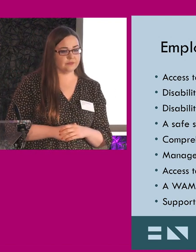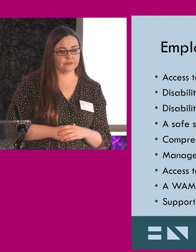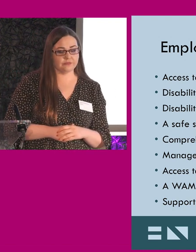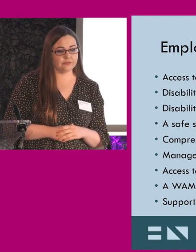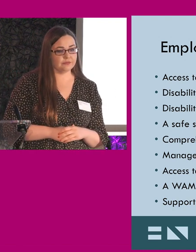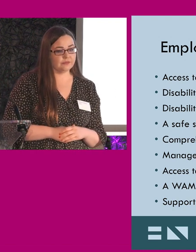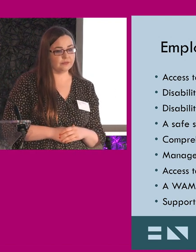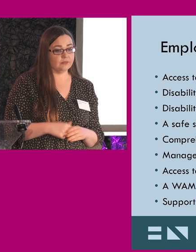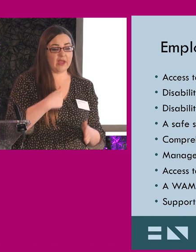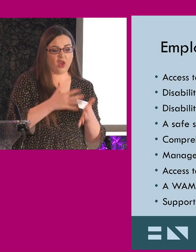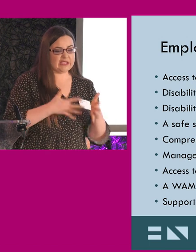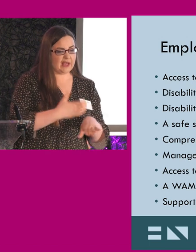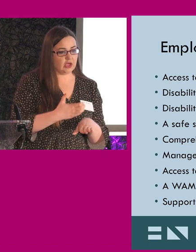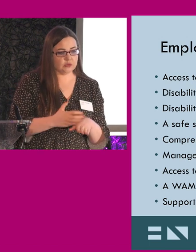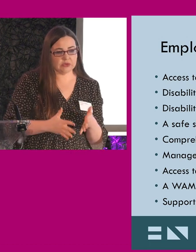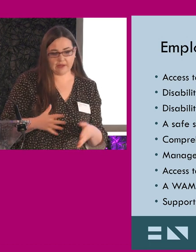throughout the, throughout the process.